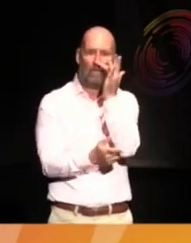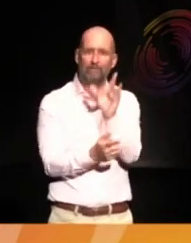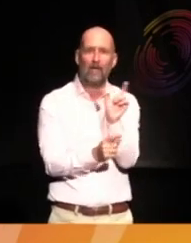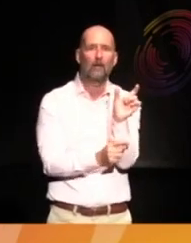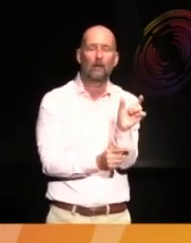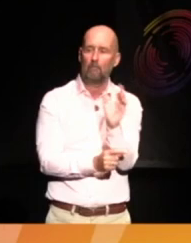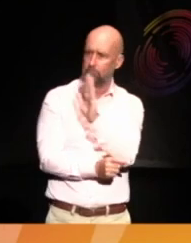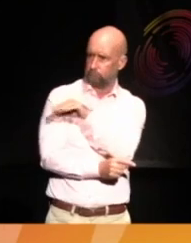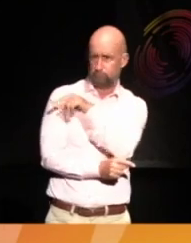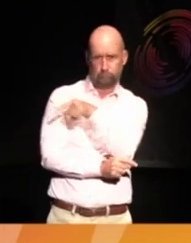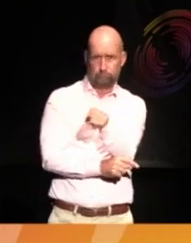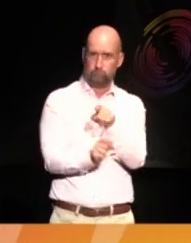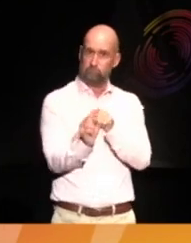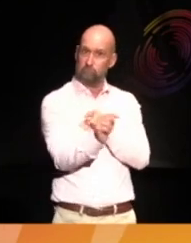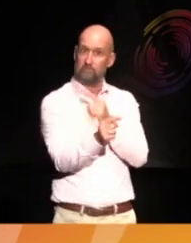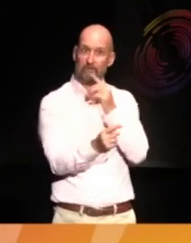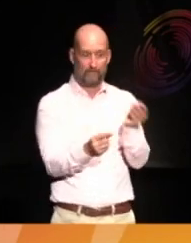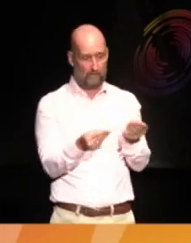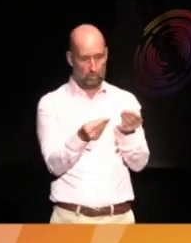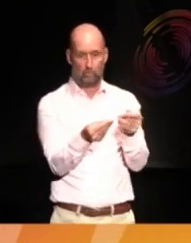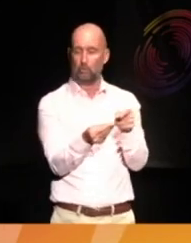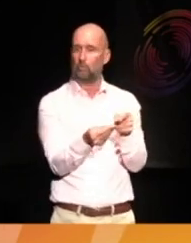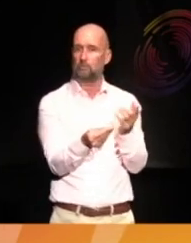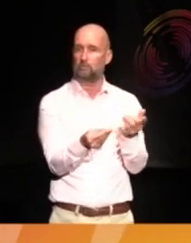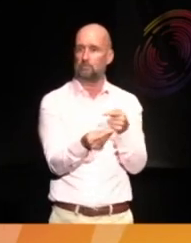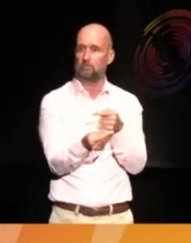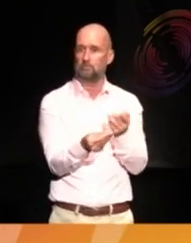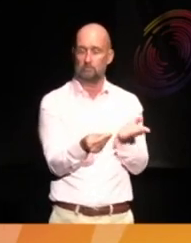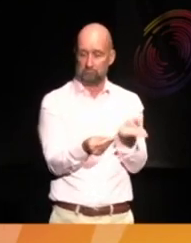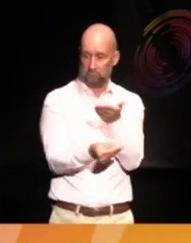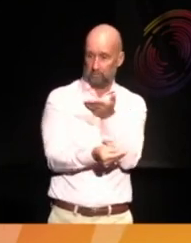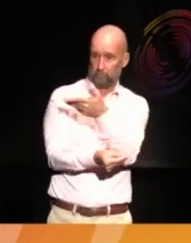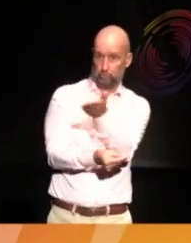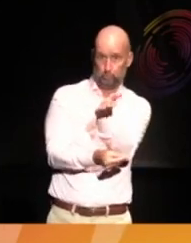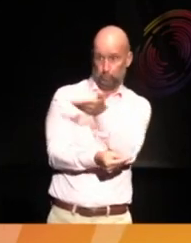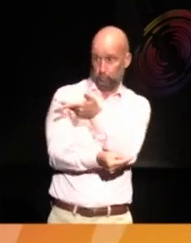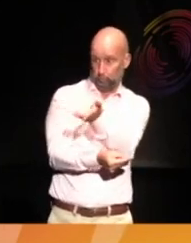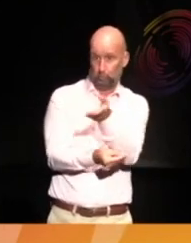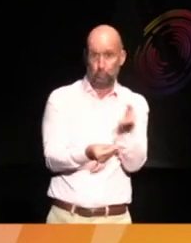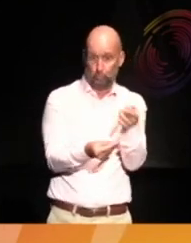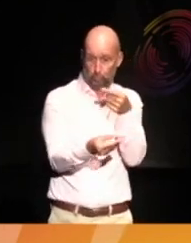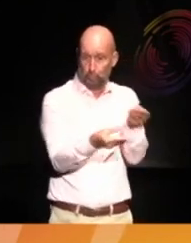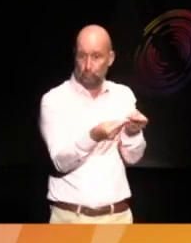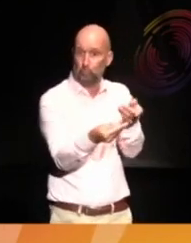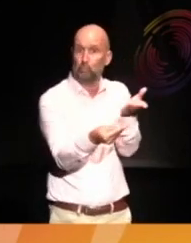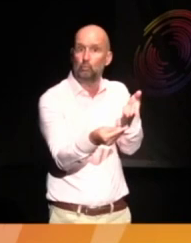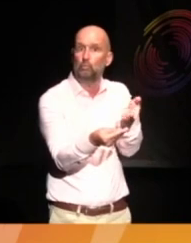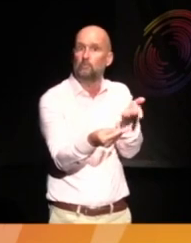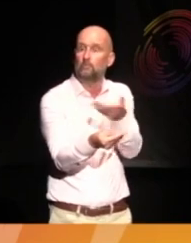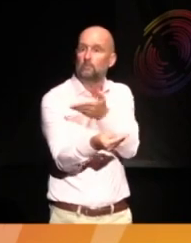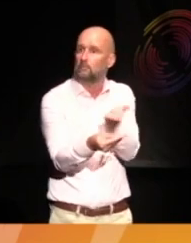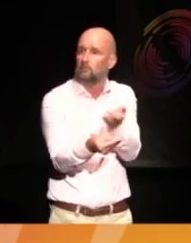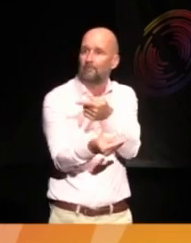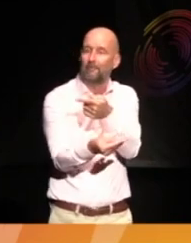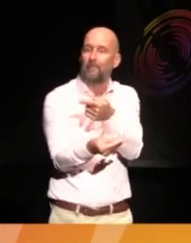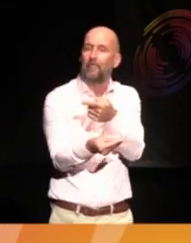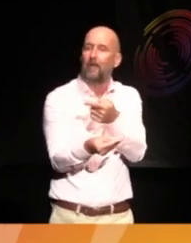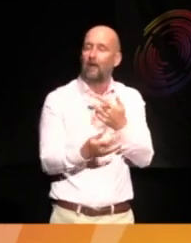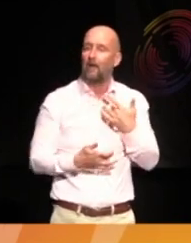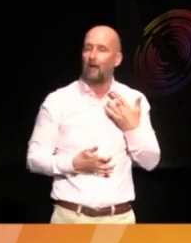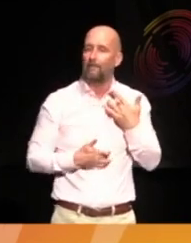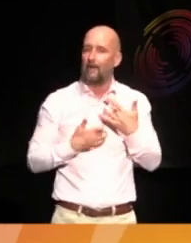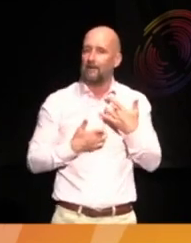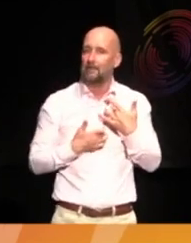we asked them, you know, there you go. That's all the information you got. Over to you. What are going to do? And it was really fascinating